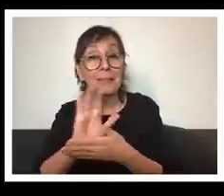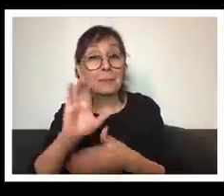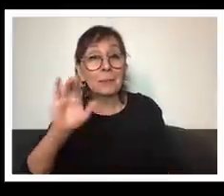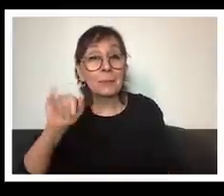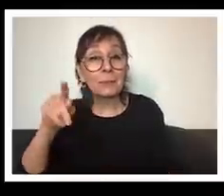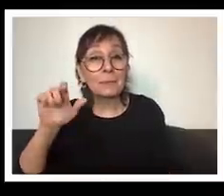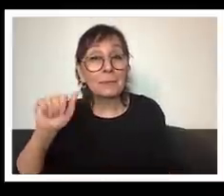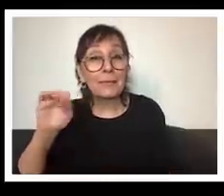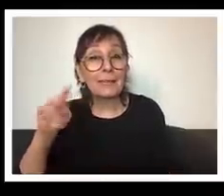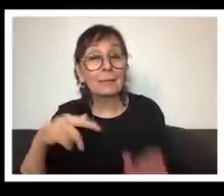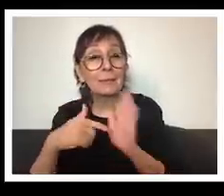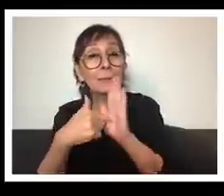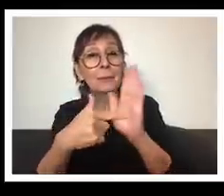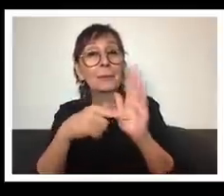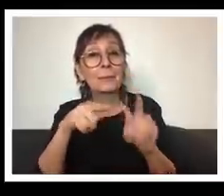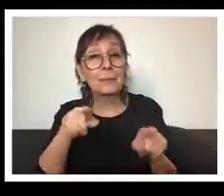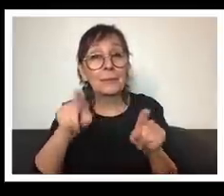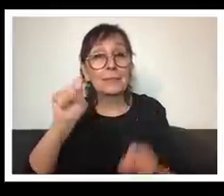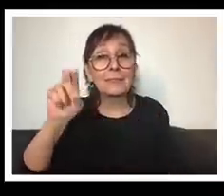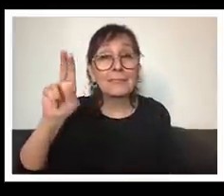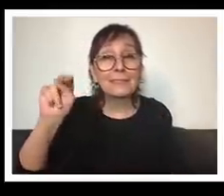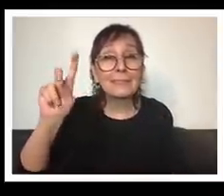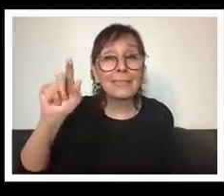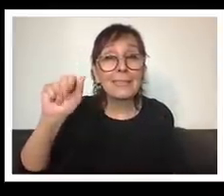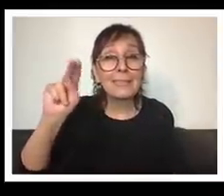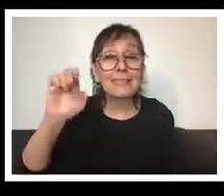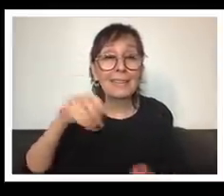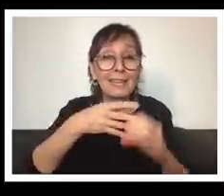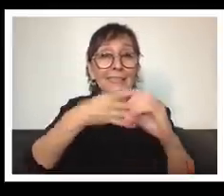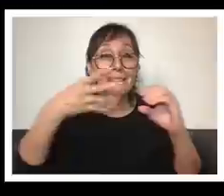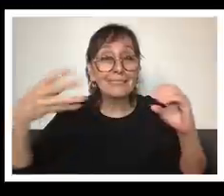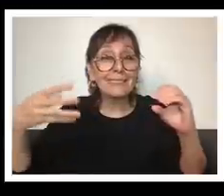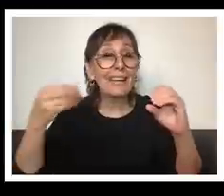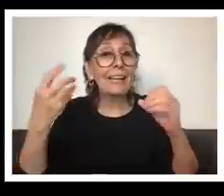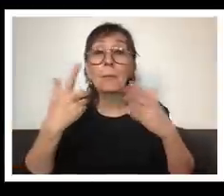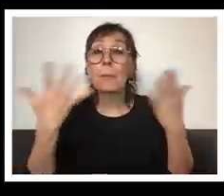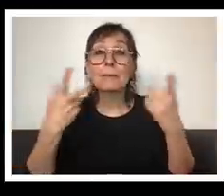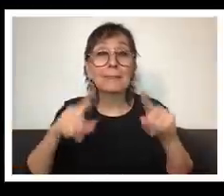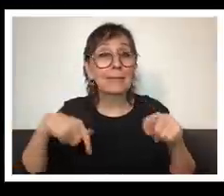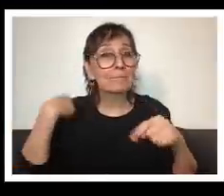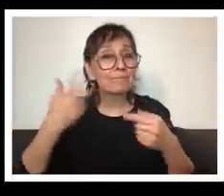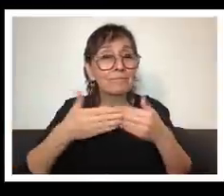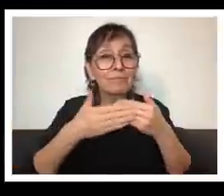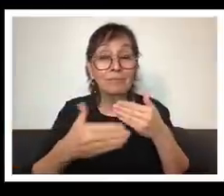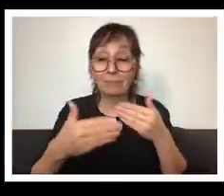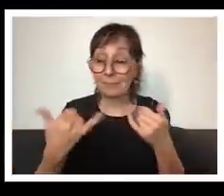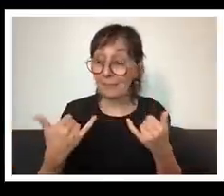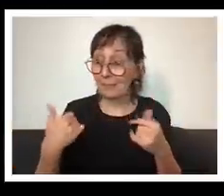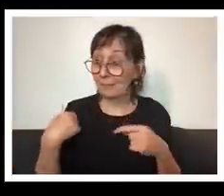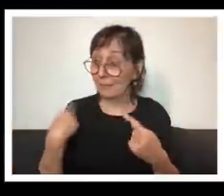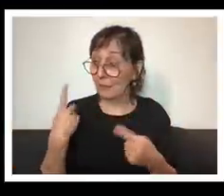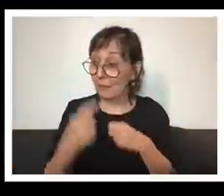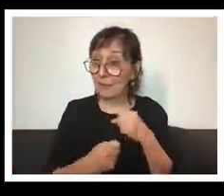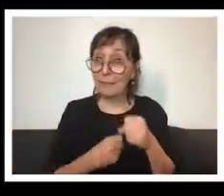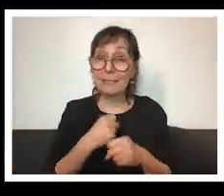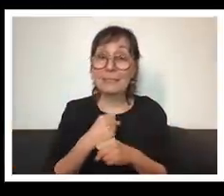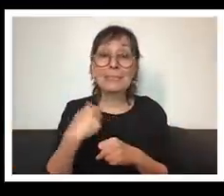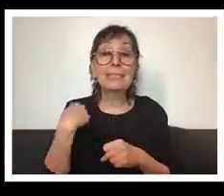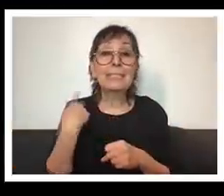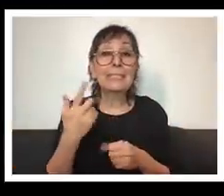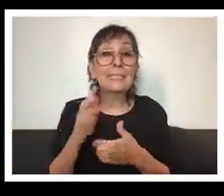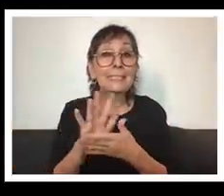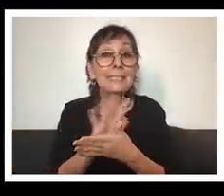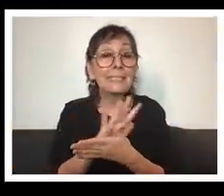uh you know what what's been the pathway since then uh you know it's now been a year in which it's uh